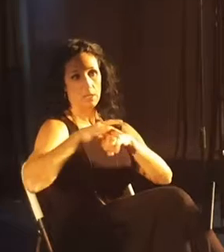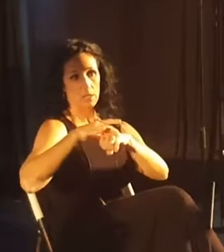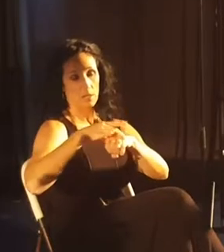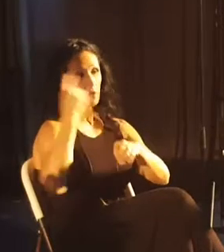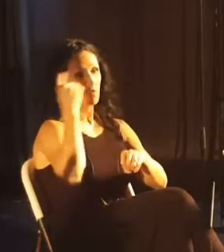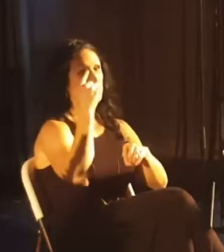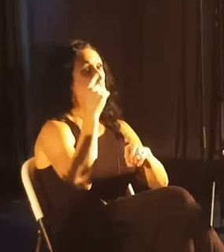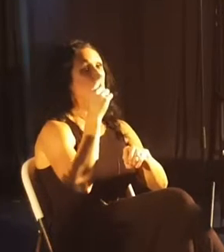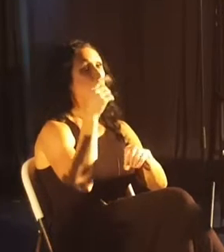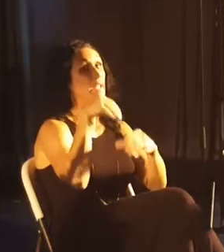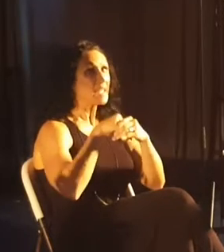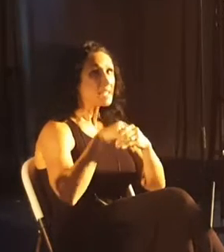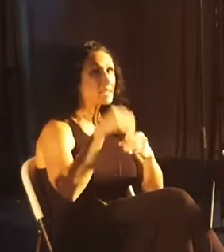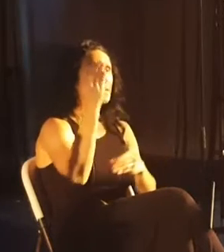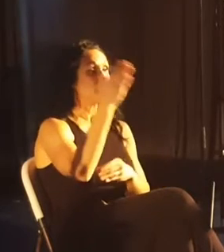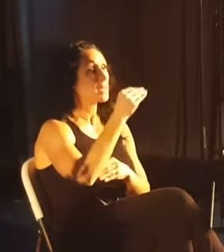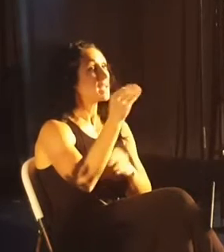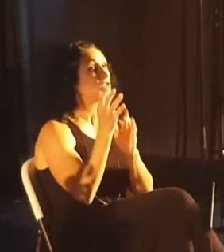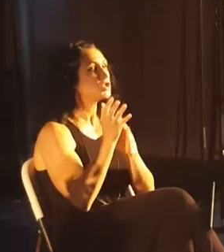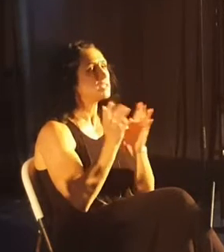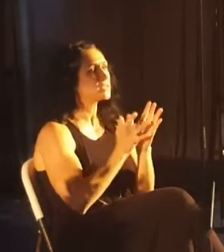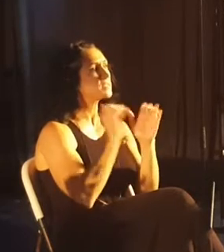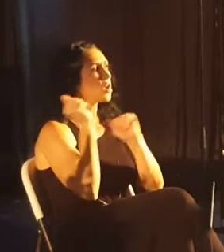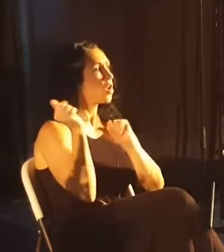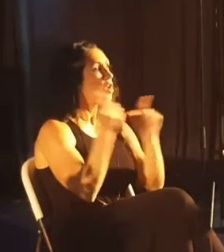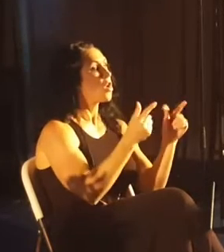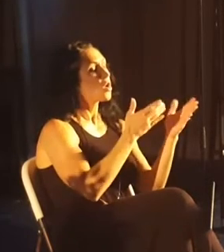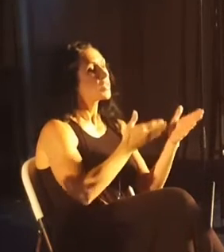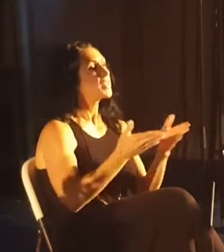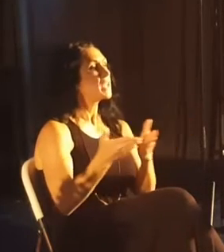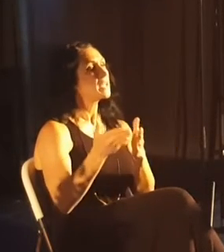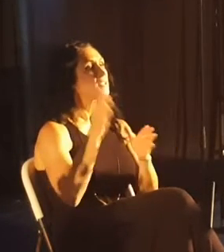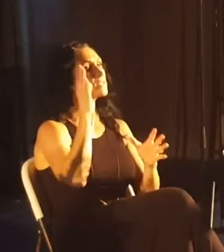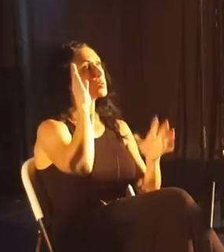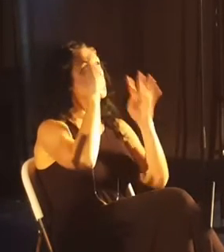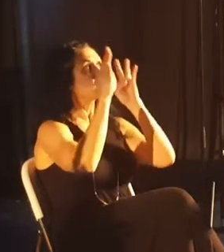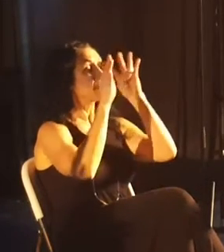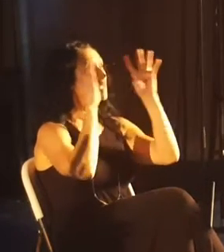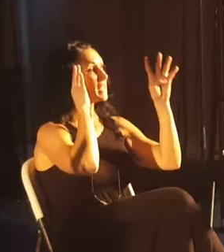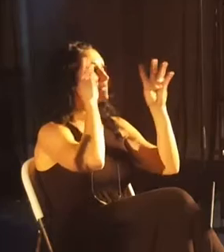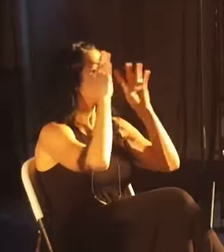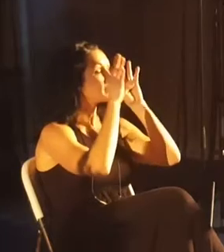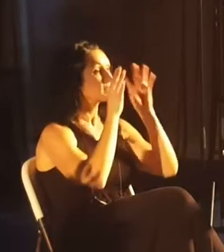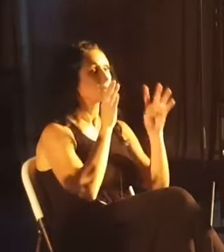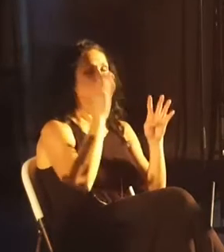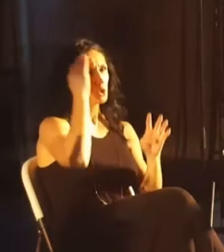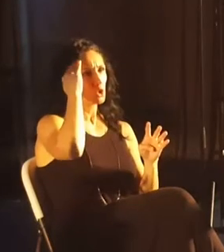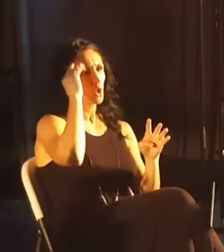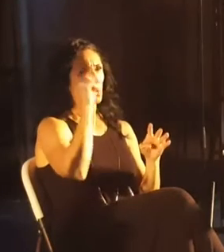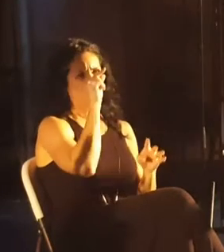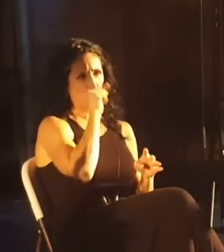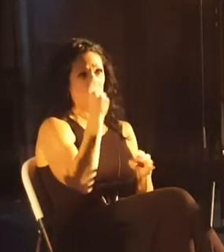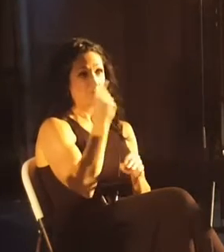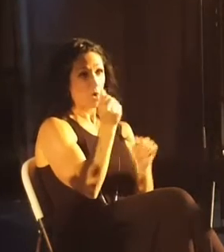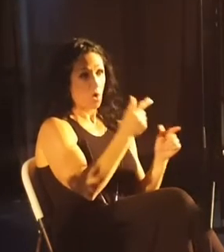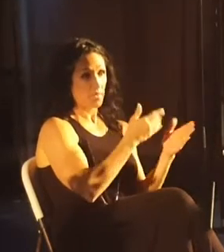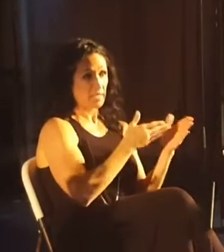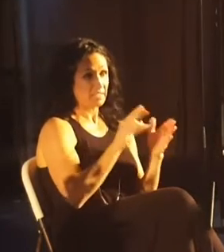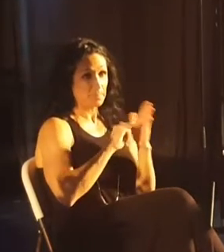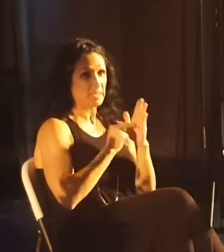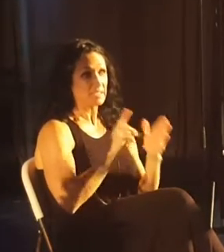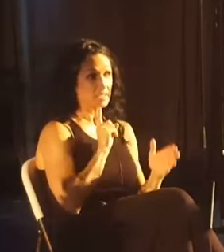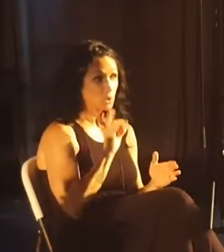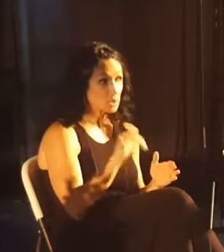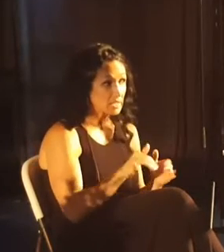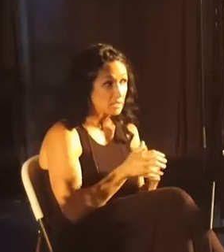For in him, in Jesus, all things were created. Yeah, you know what the Greek for all things means literally?